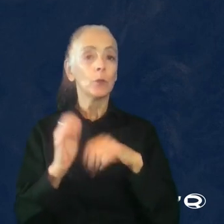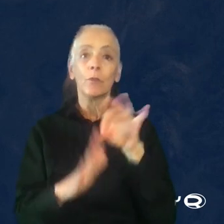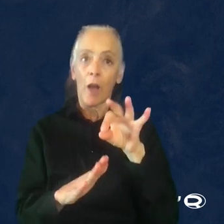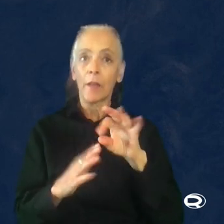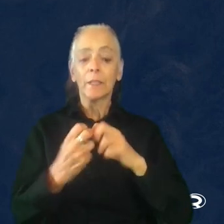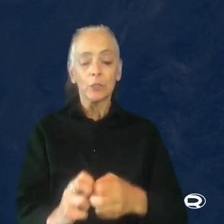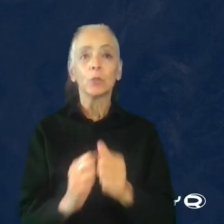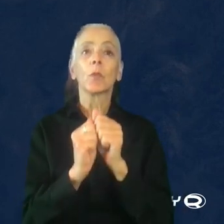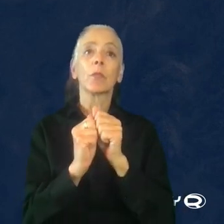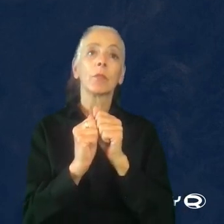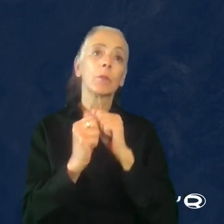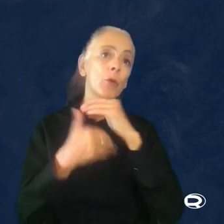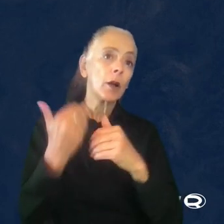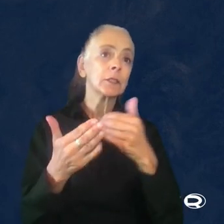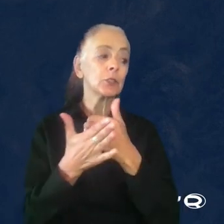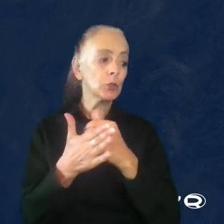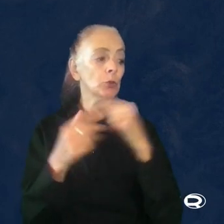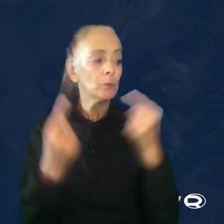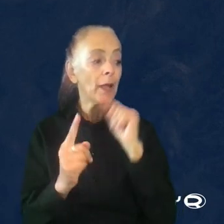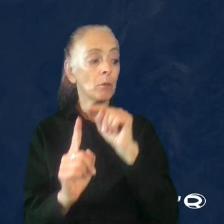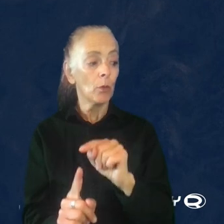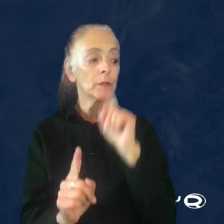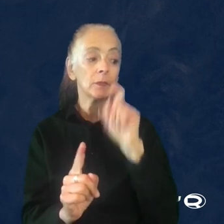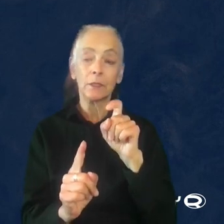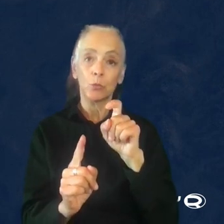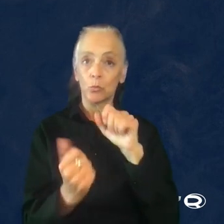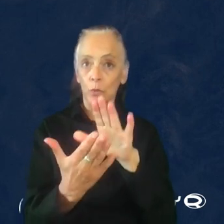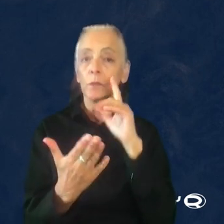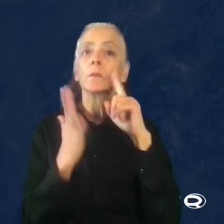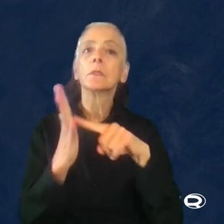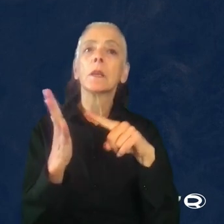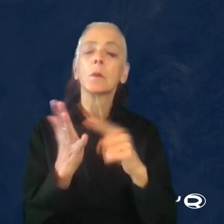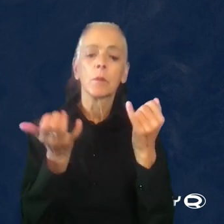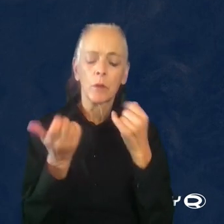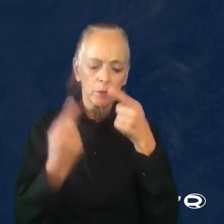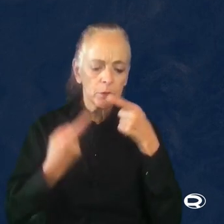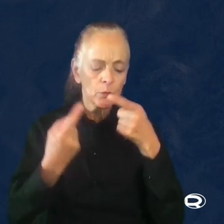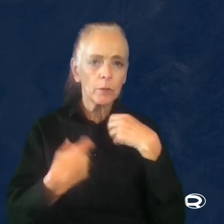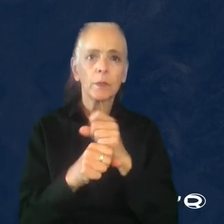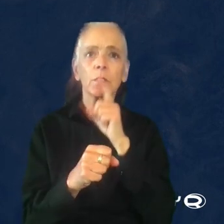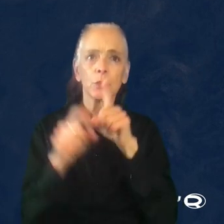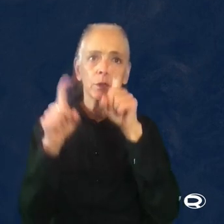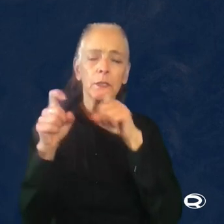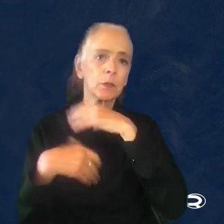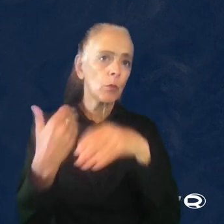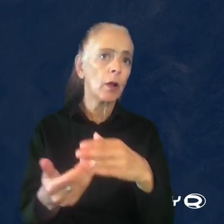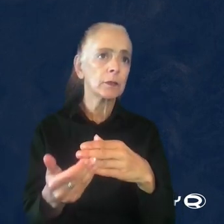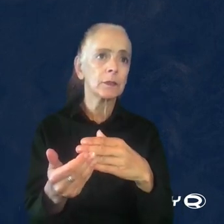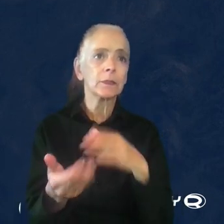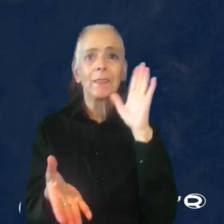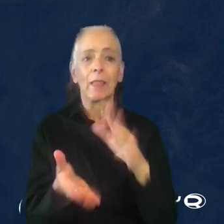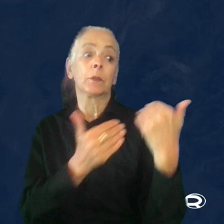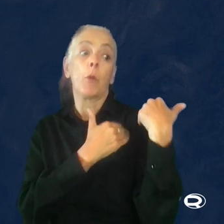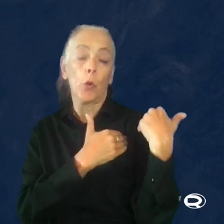process and new pain points that need to be addressed. For example, I'm currently struggling to ensure the testing process is not as much of a